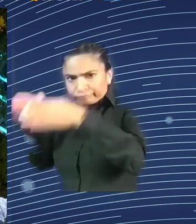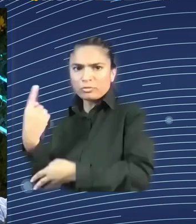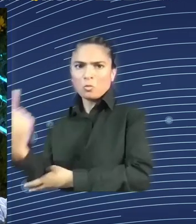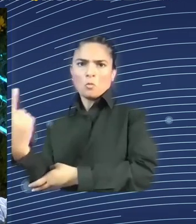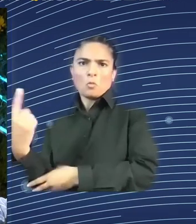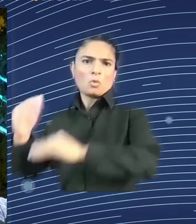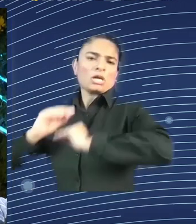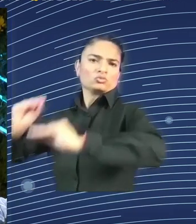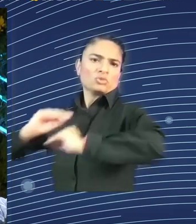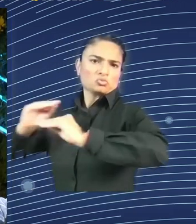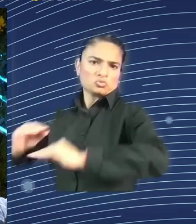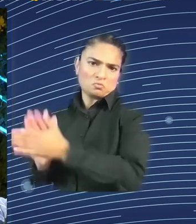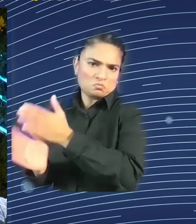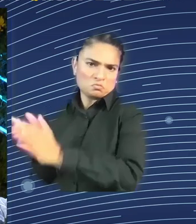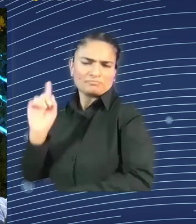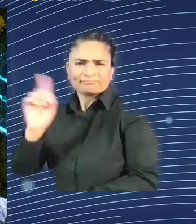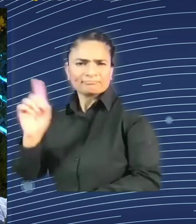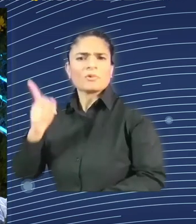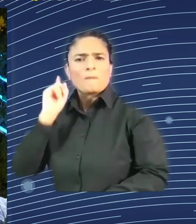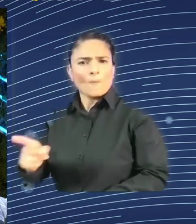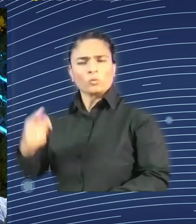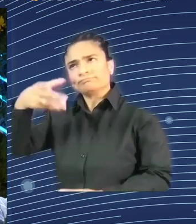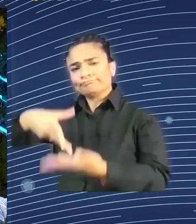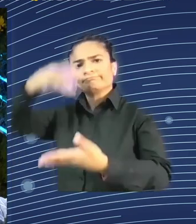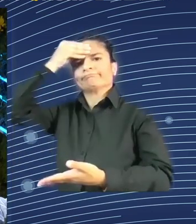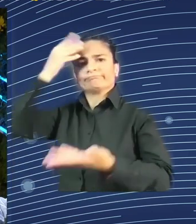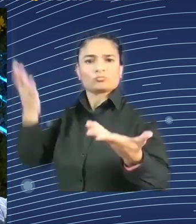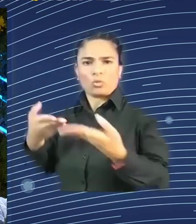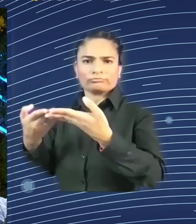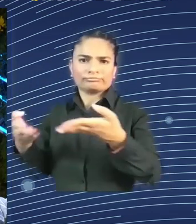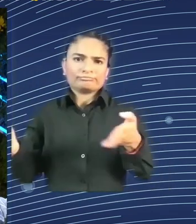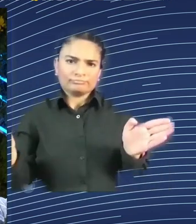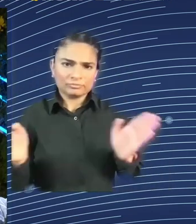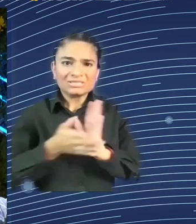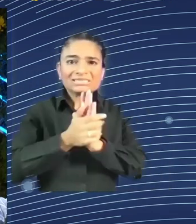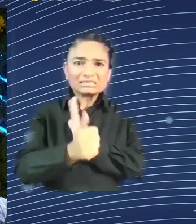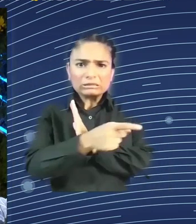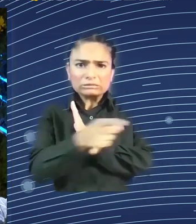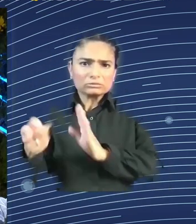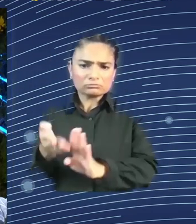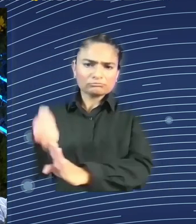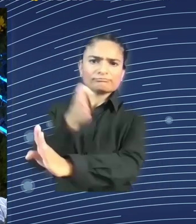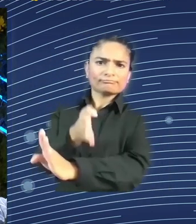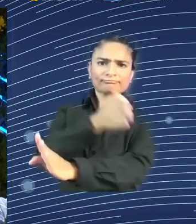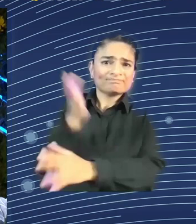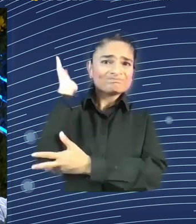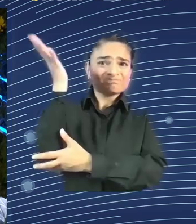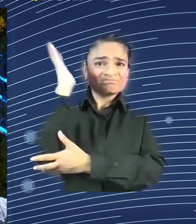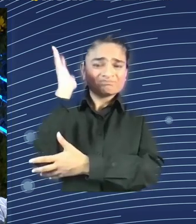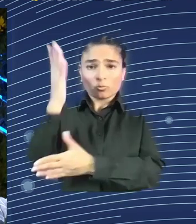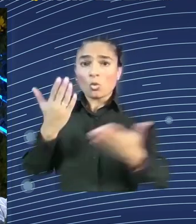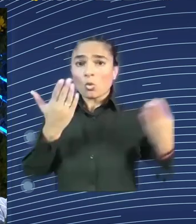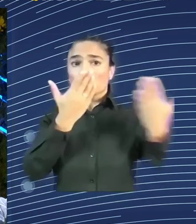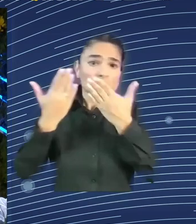schools. We have to create this entrepreneur mindset within our students. In Austria, we do the Youth Entrepreneurship Week, where we